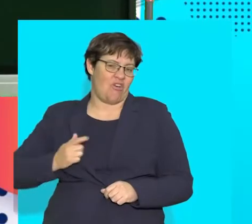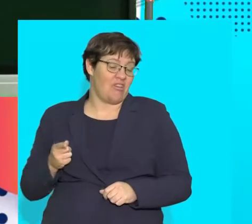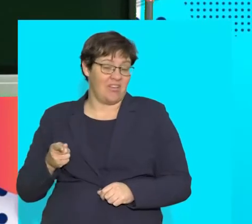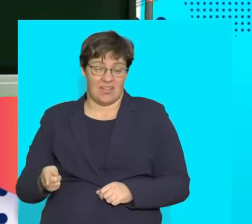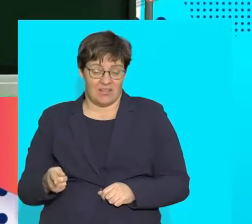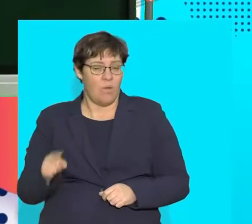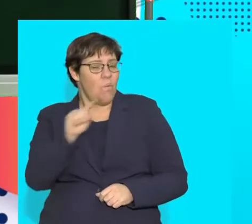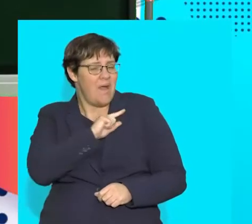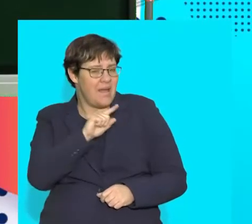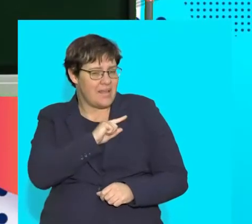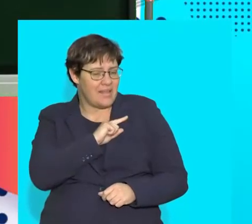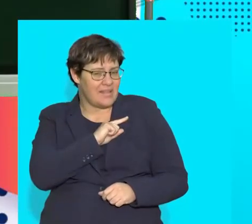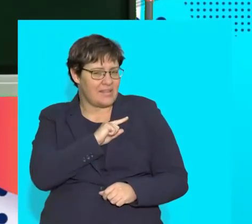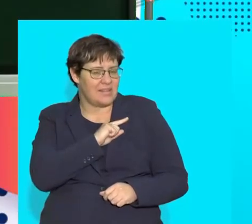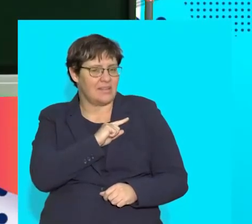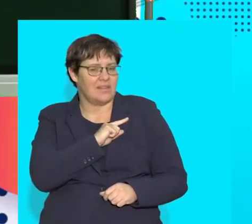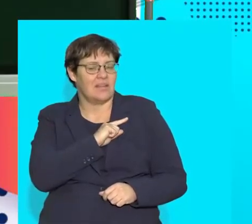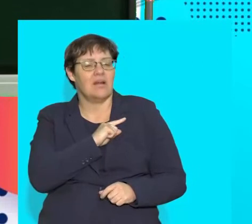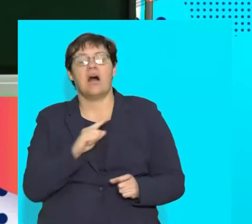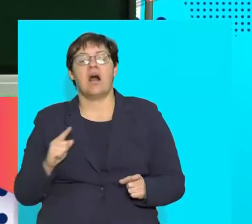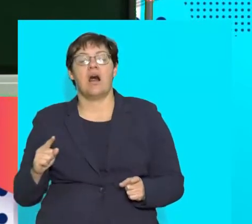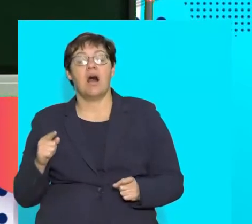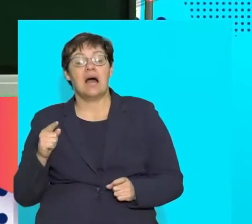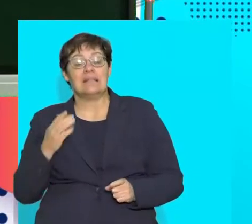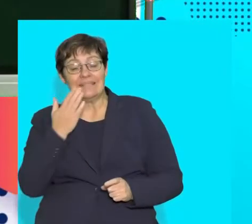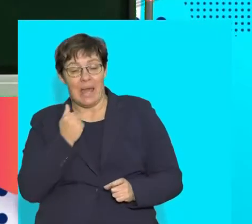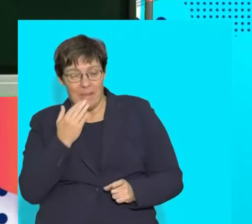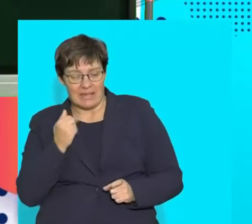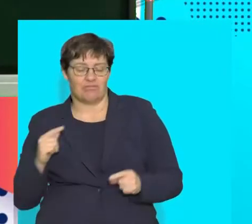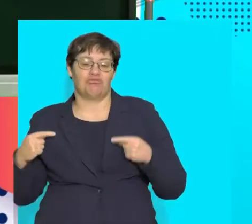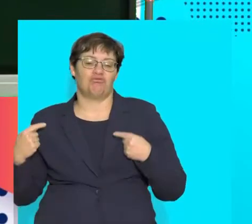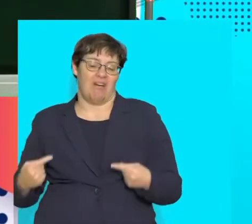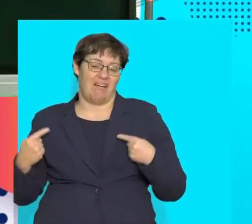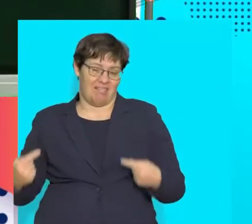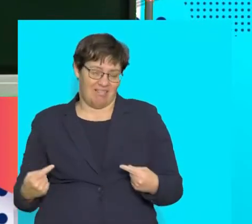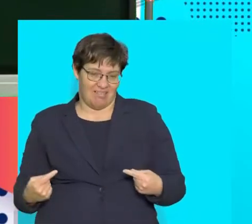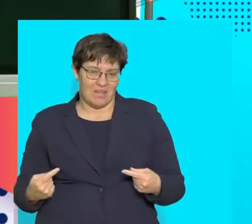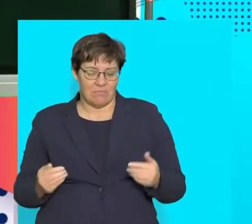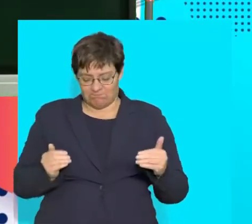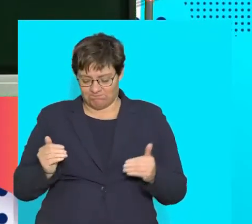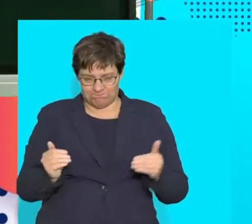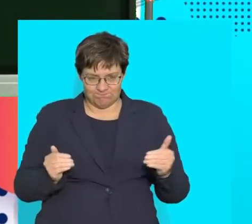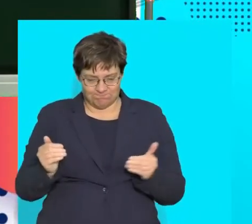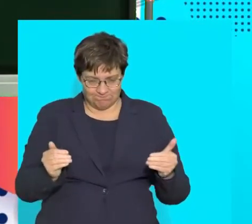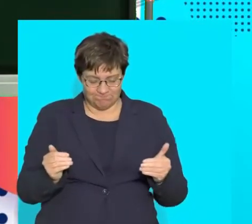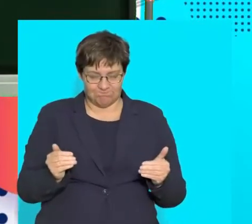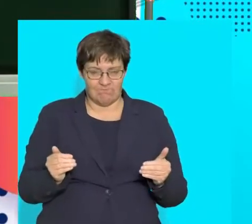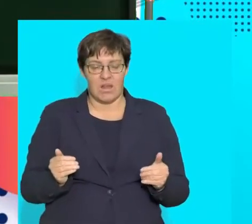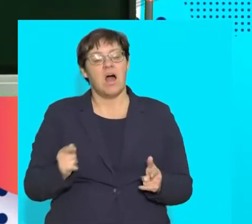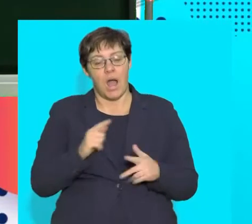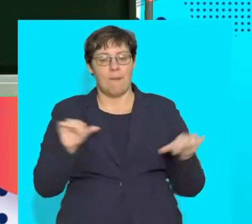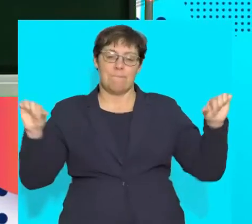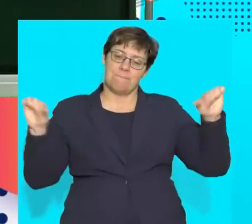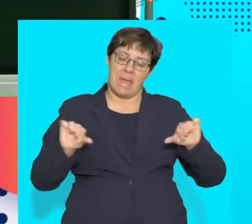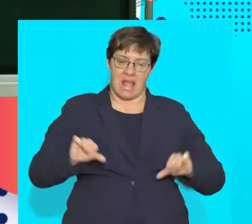and this essentially points to the struggles that a diabetic individual will have in maintaining their blood sugar levels